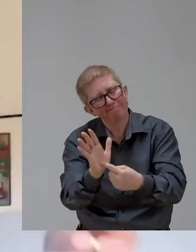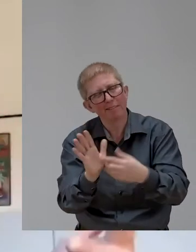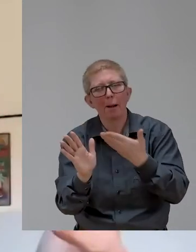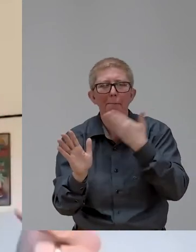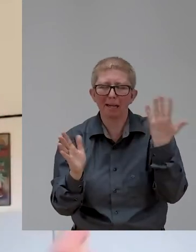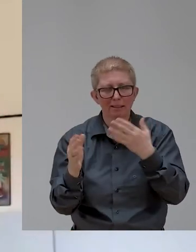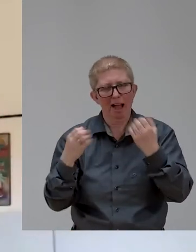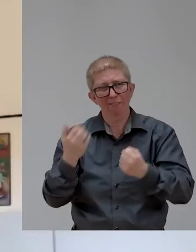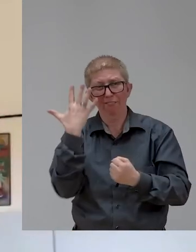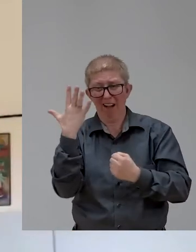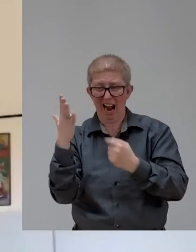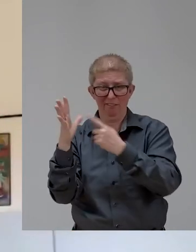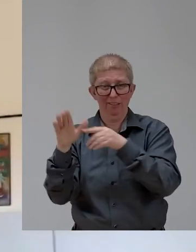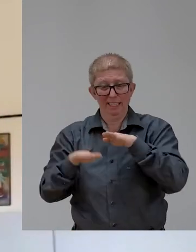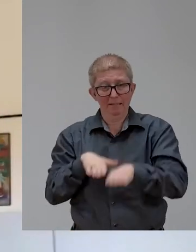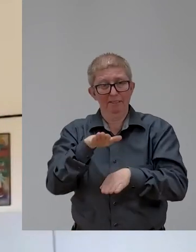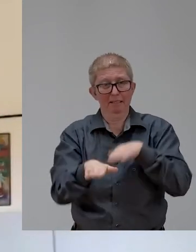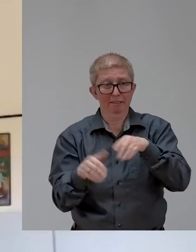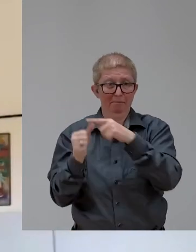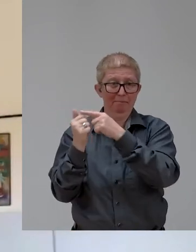and align with existing narratives.